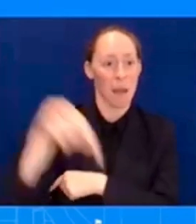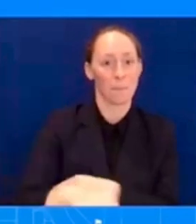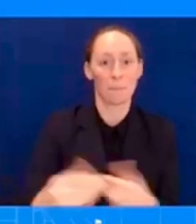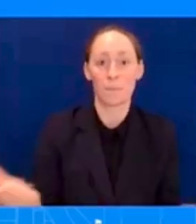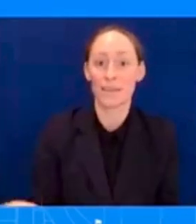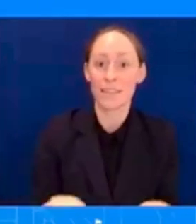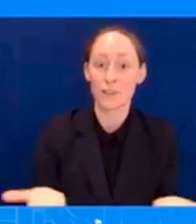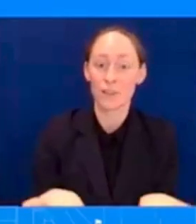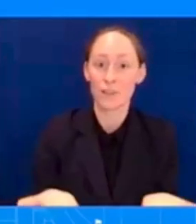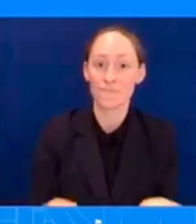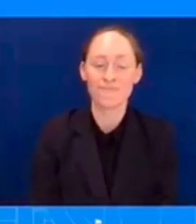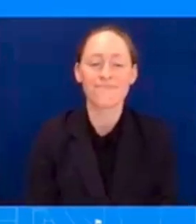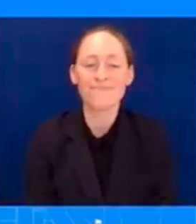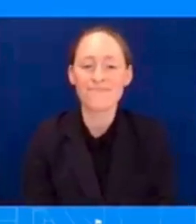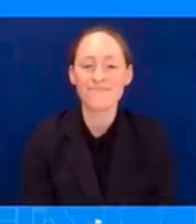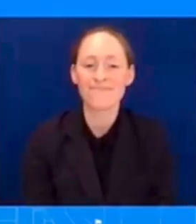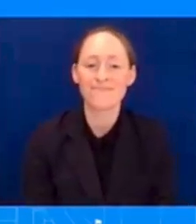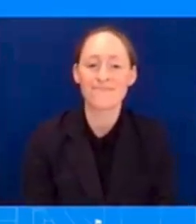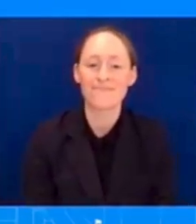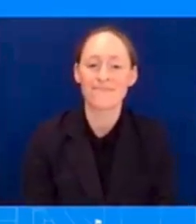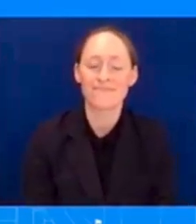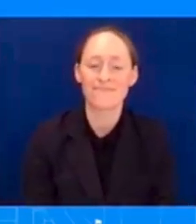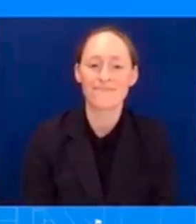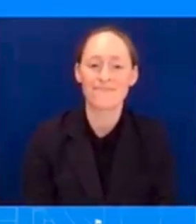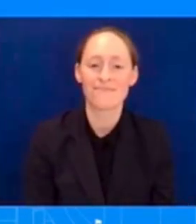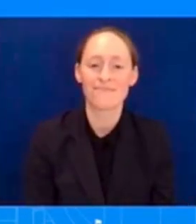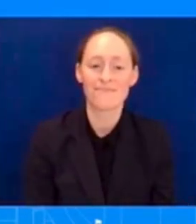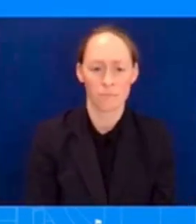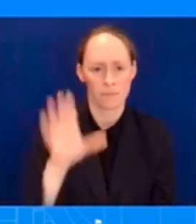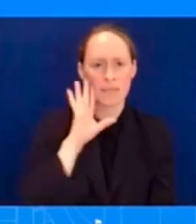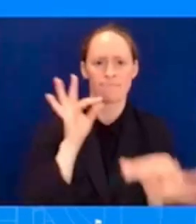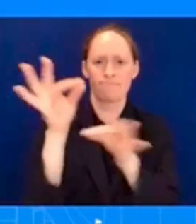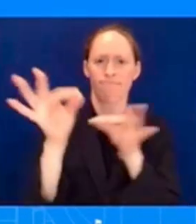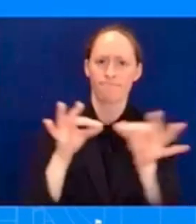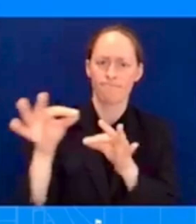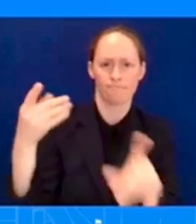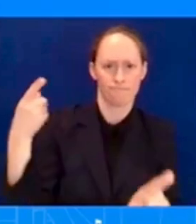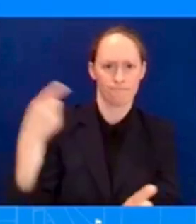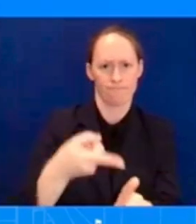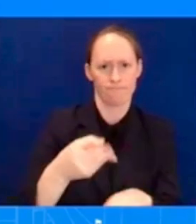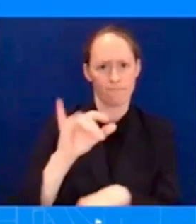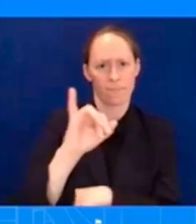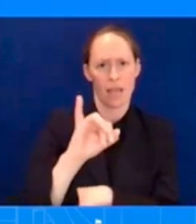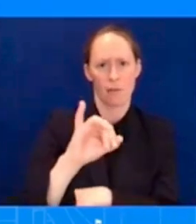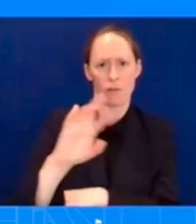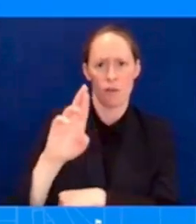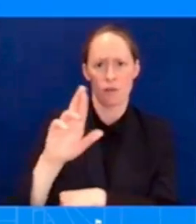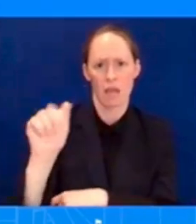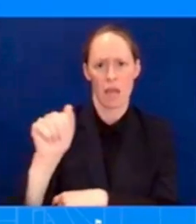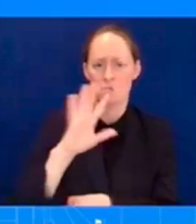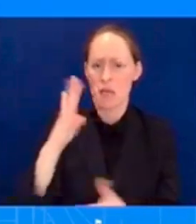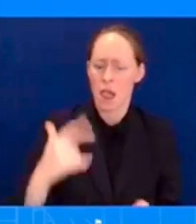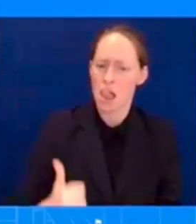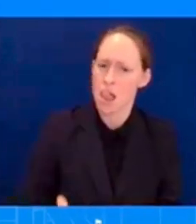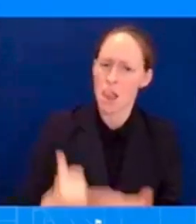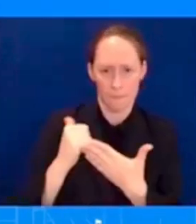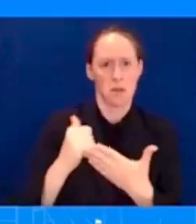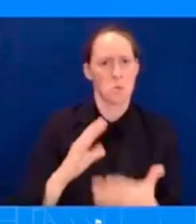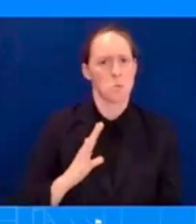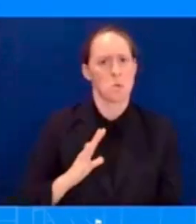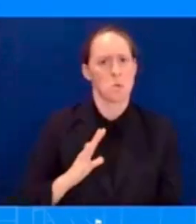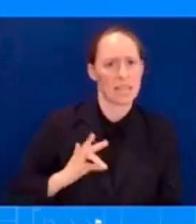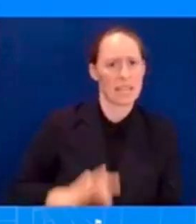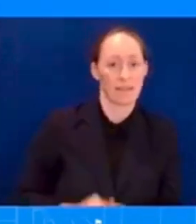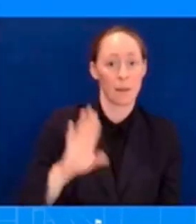Reduction Act is key to Bidenomics and building the economy from the middle out and the bottom up. It does that in five key ways. The Inflation